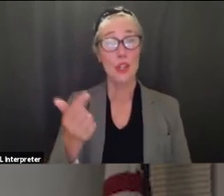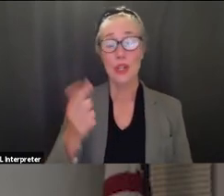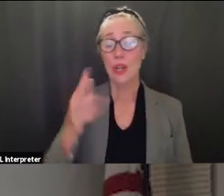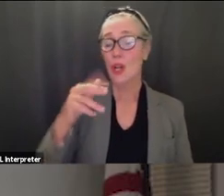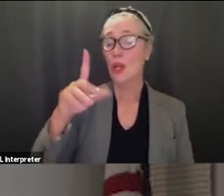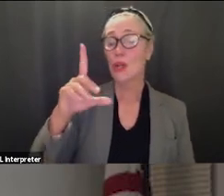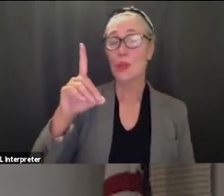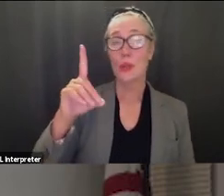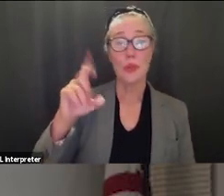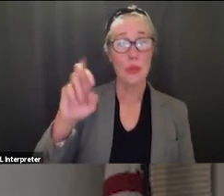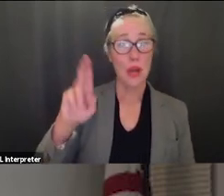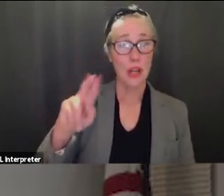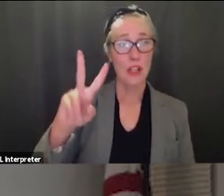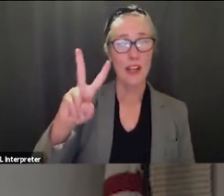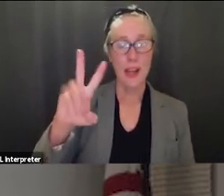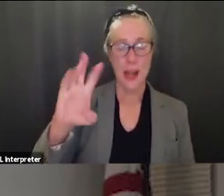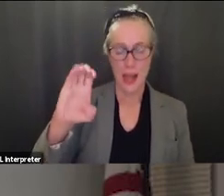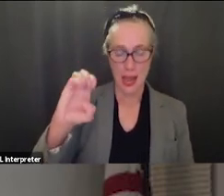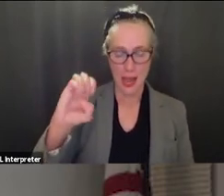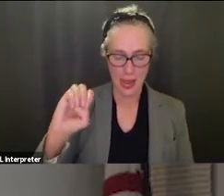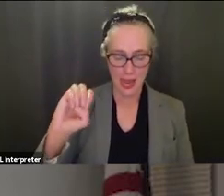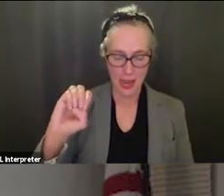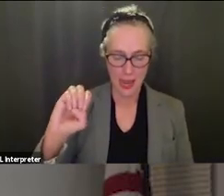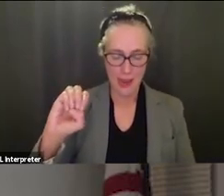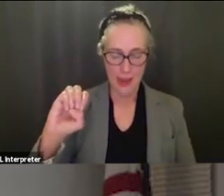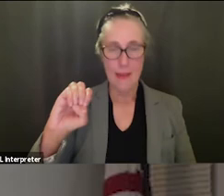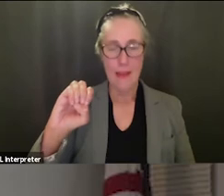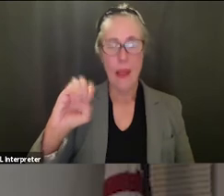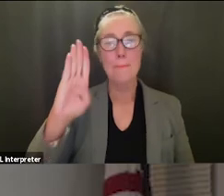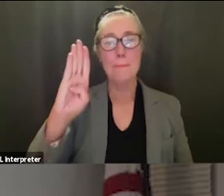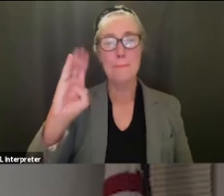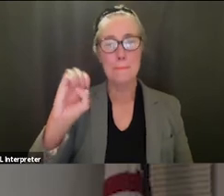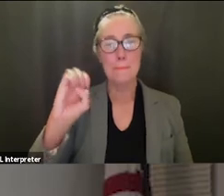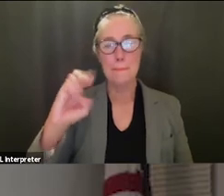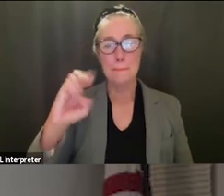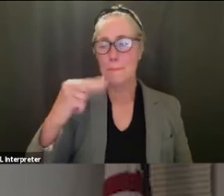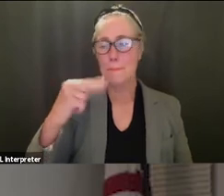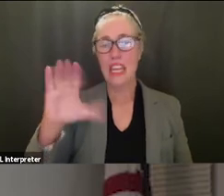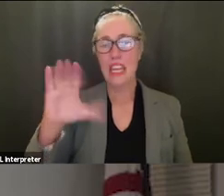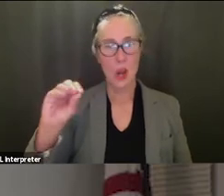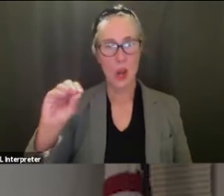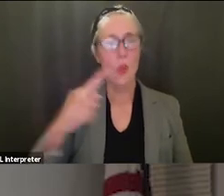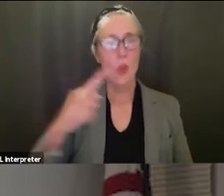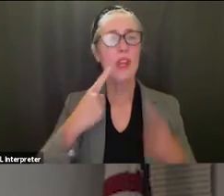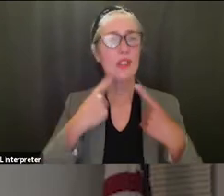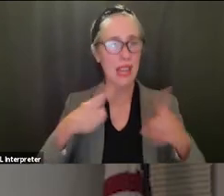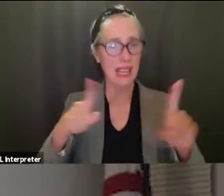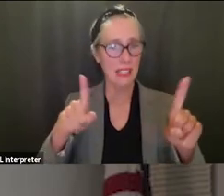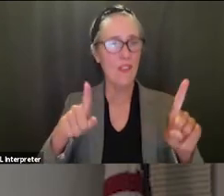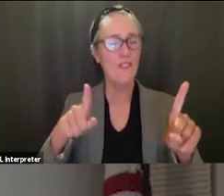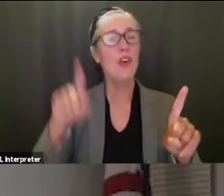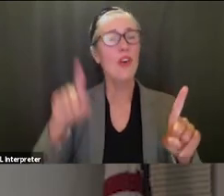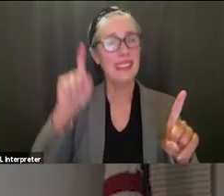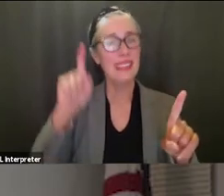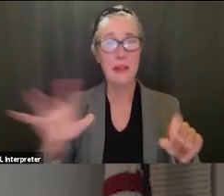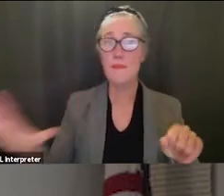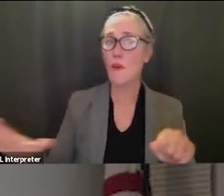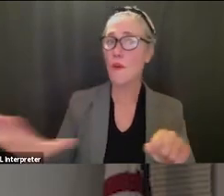becchio because we'll be approving the declaration of the need for fully qualified educators